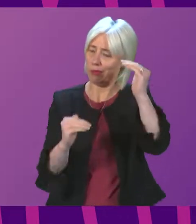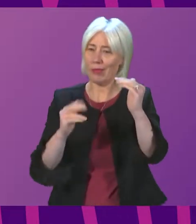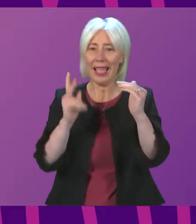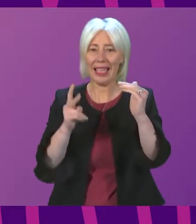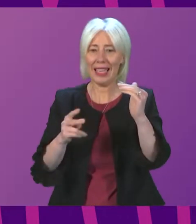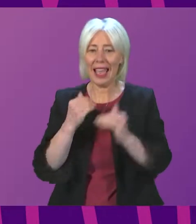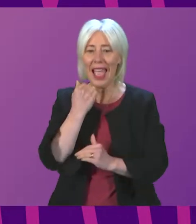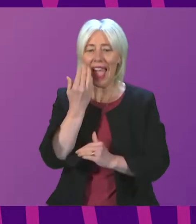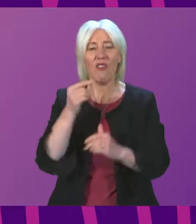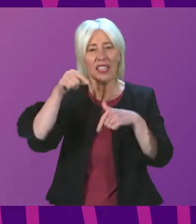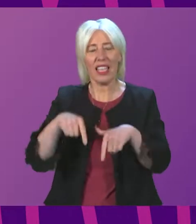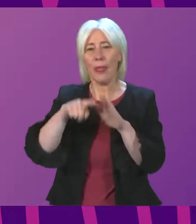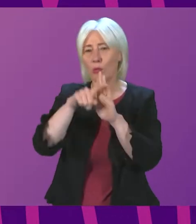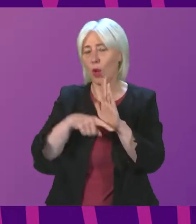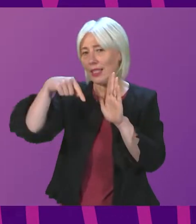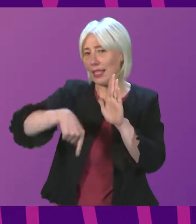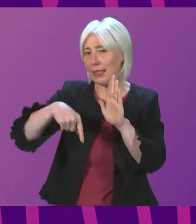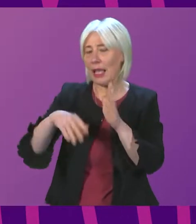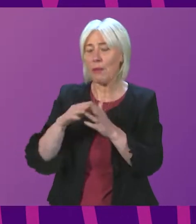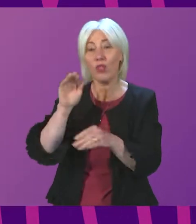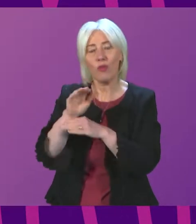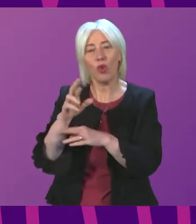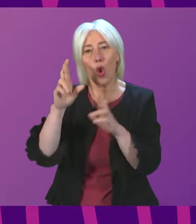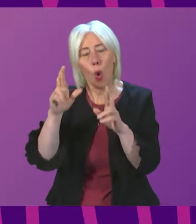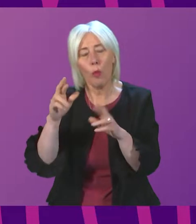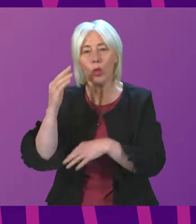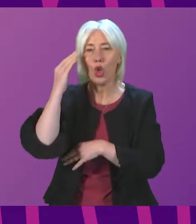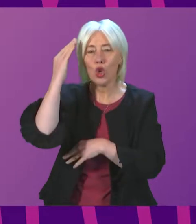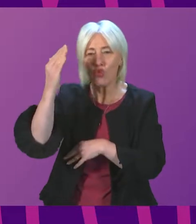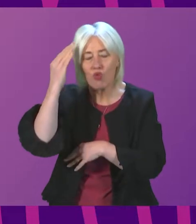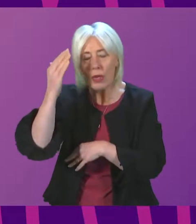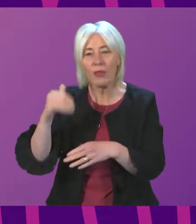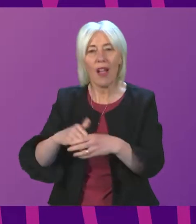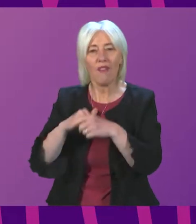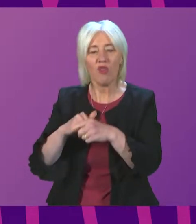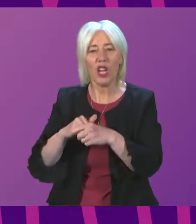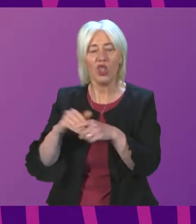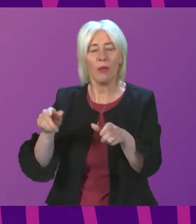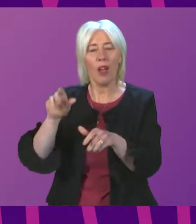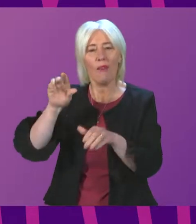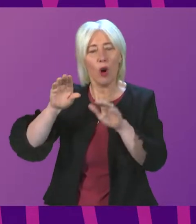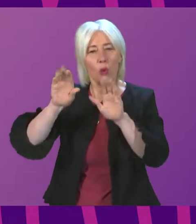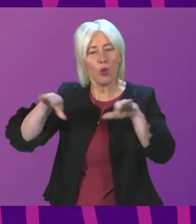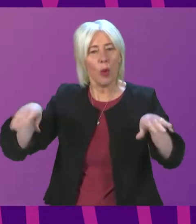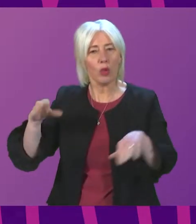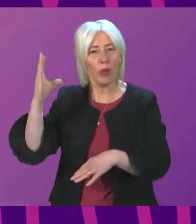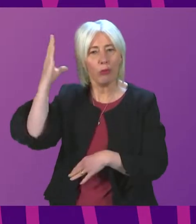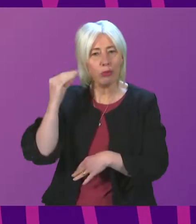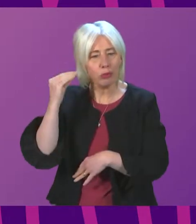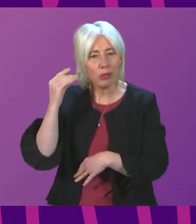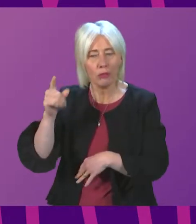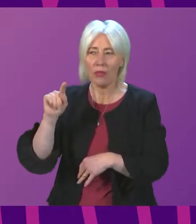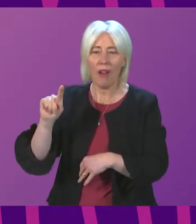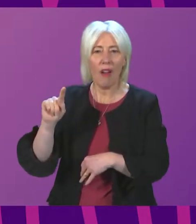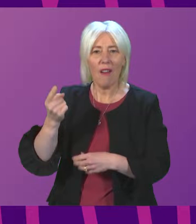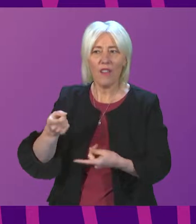day this policy is in place. It takes away future hopes, dreams and friendships of hearing impaired pupils. First Minister, what is